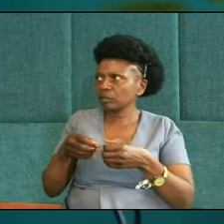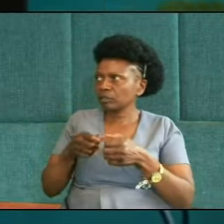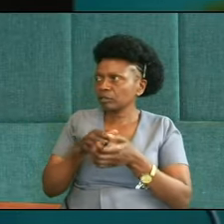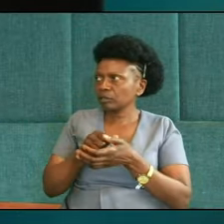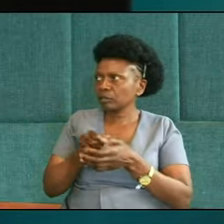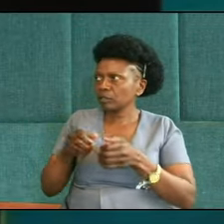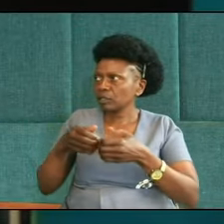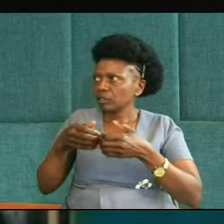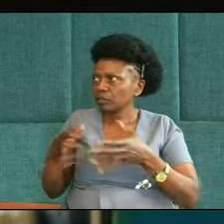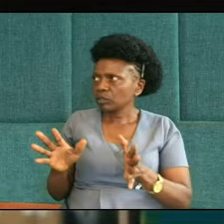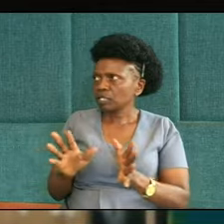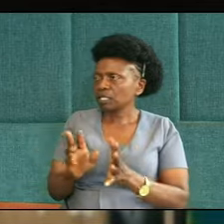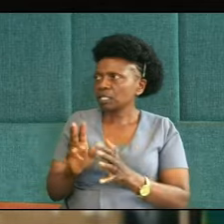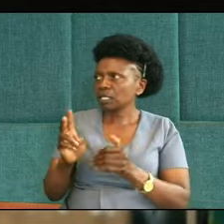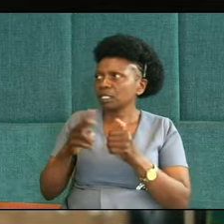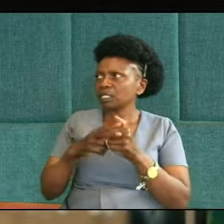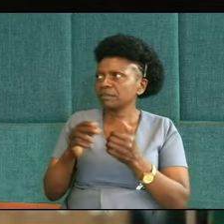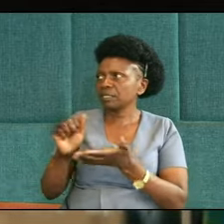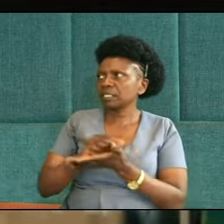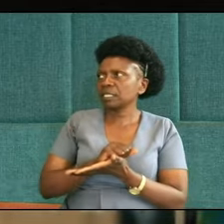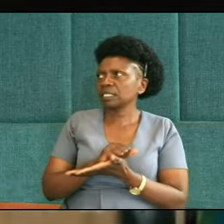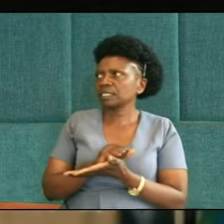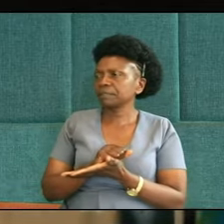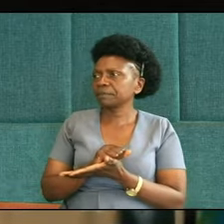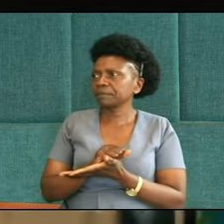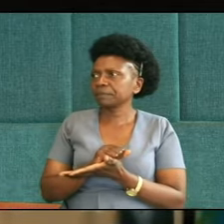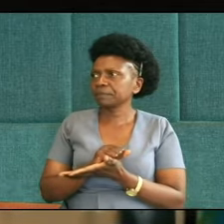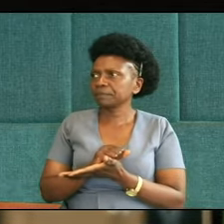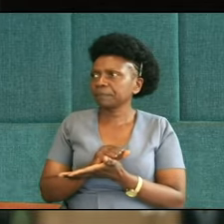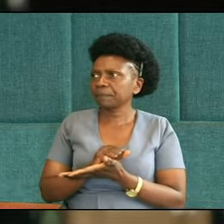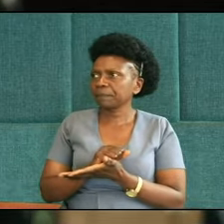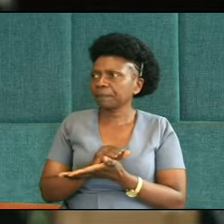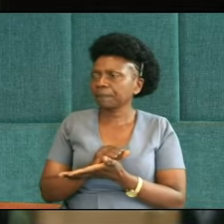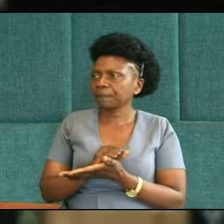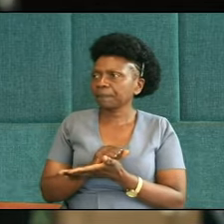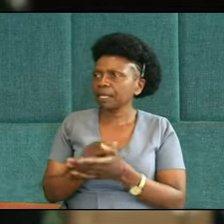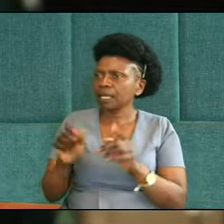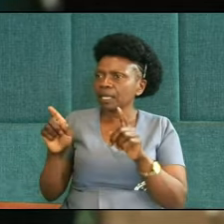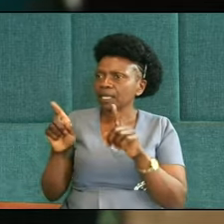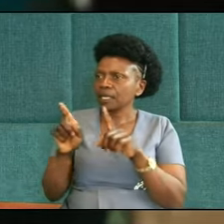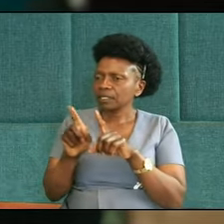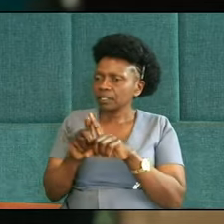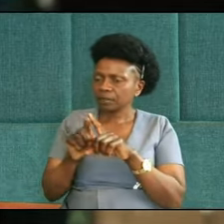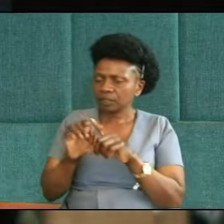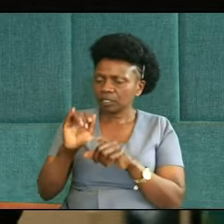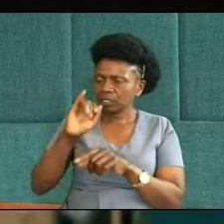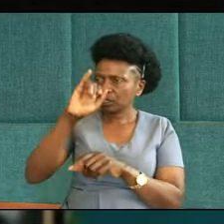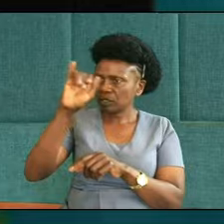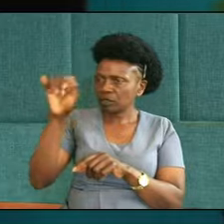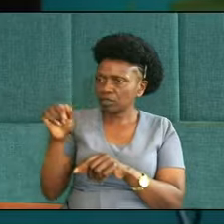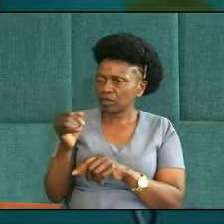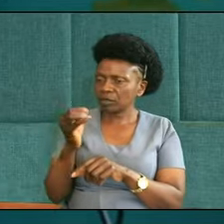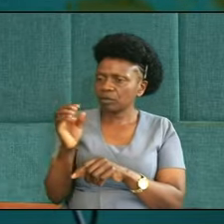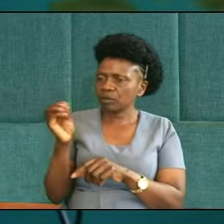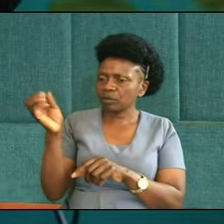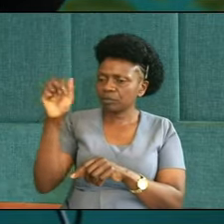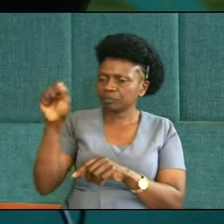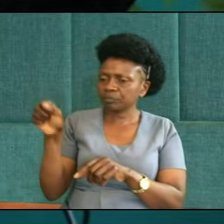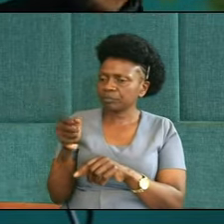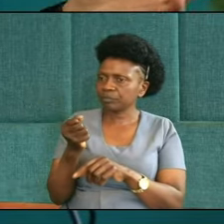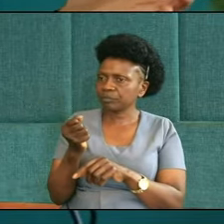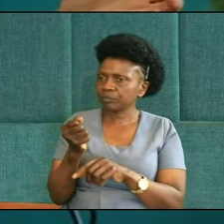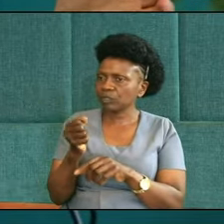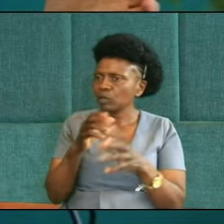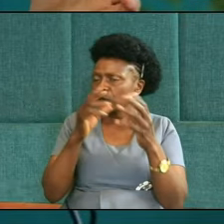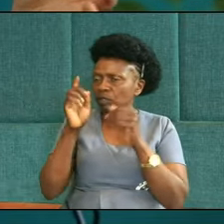we correctly tell young people, especially all of us, be like Joseph, flee when the devil tries to attack you, but the reality